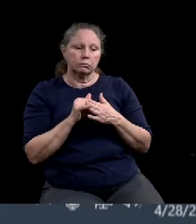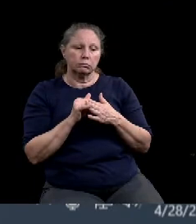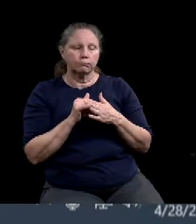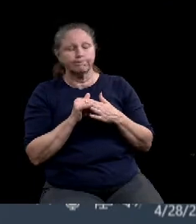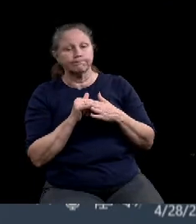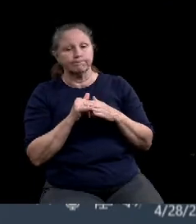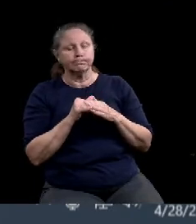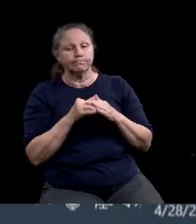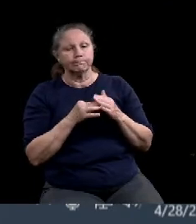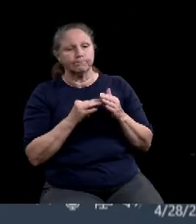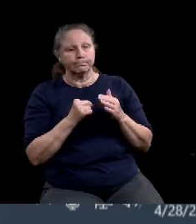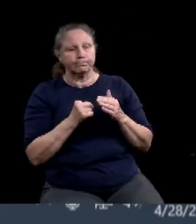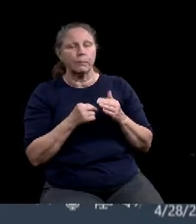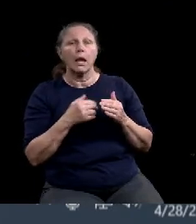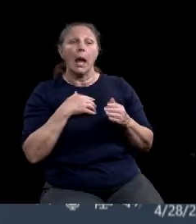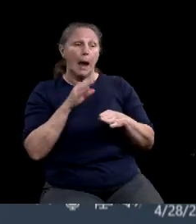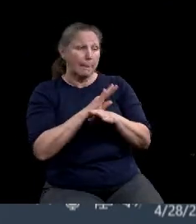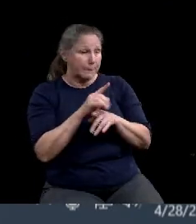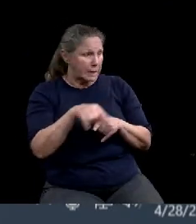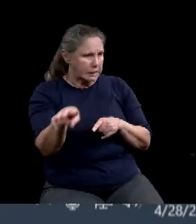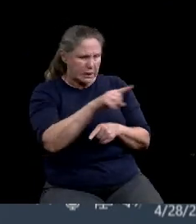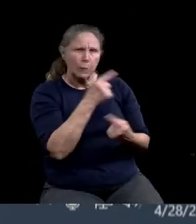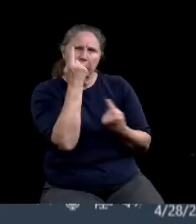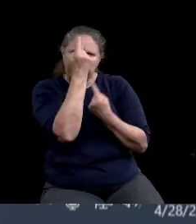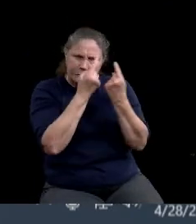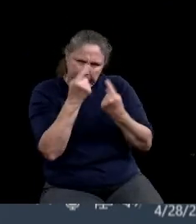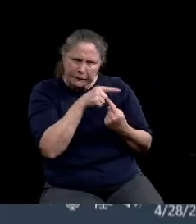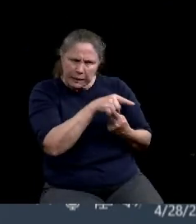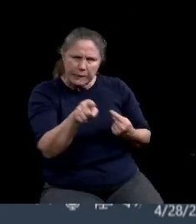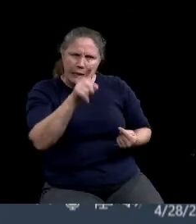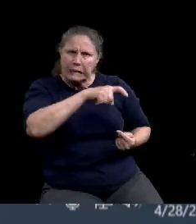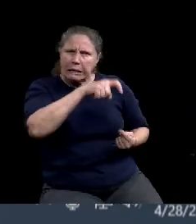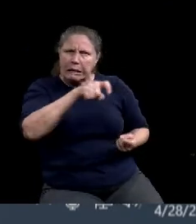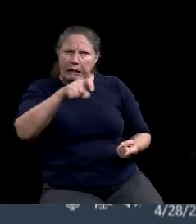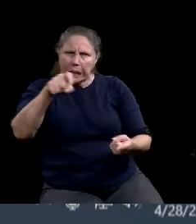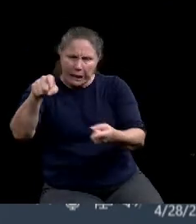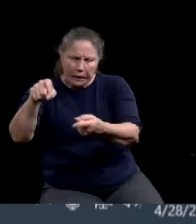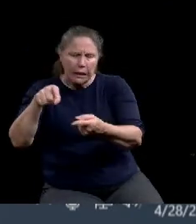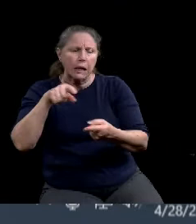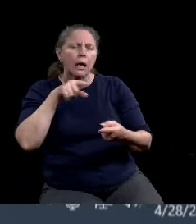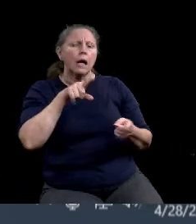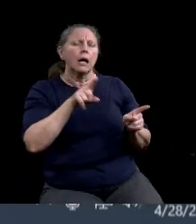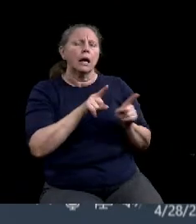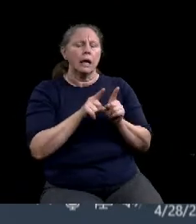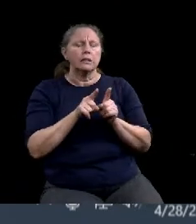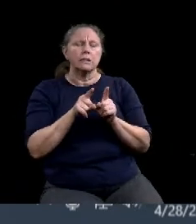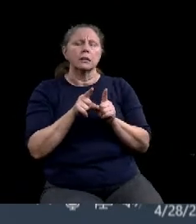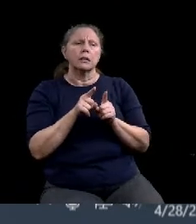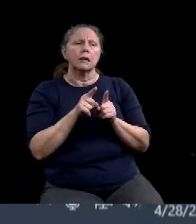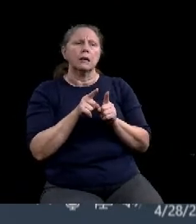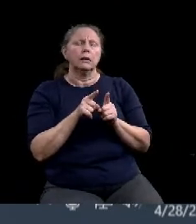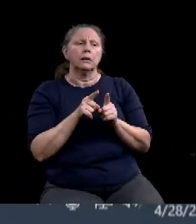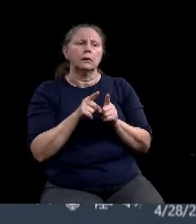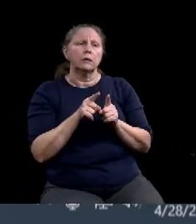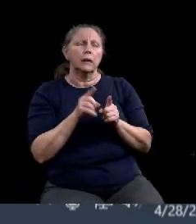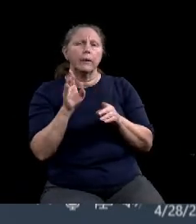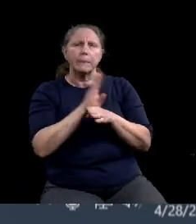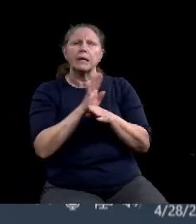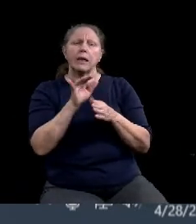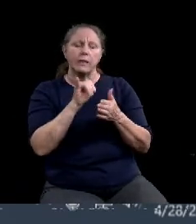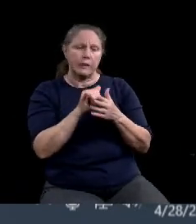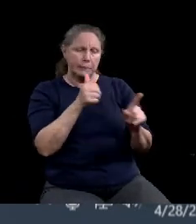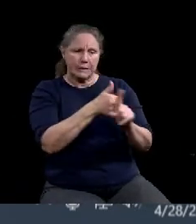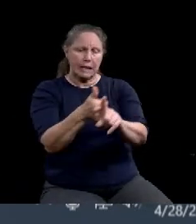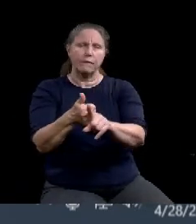And, um, this was a demographic, um, the, businesses that are, are most being targeted by this are, are very small